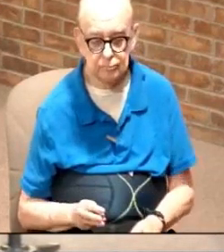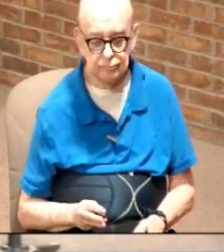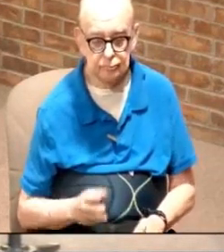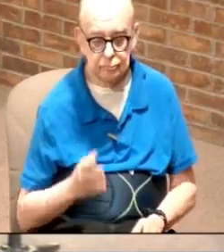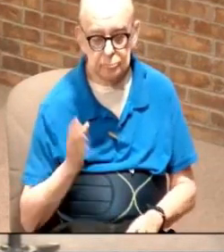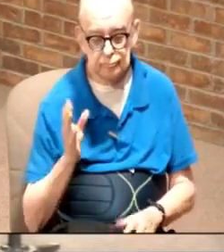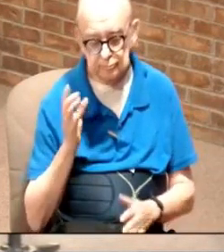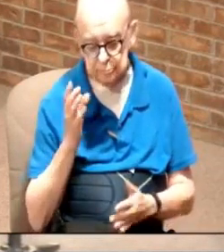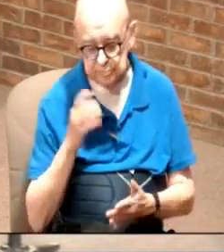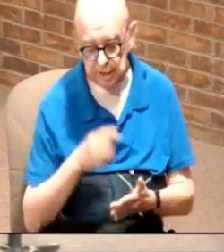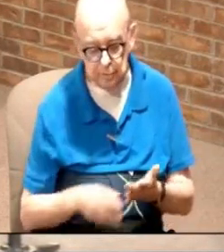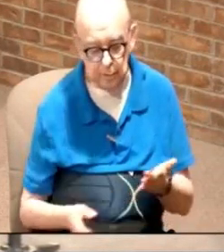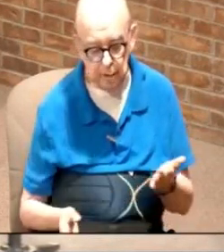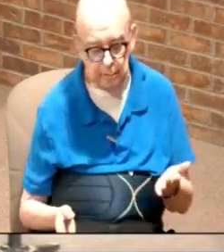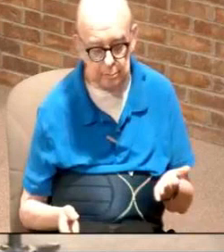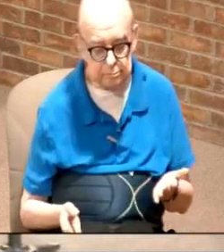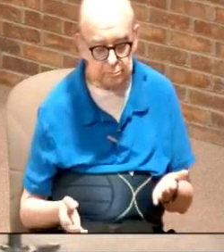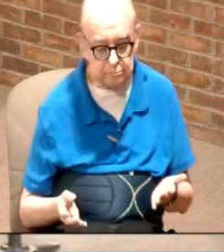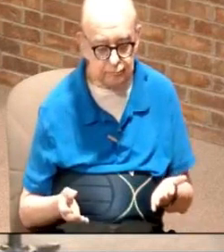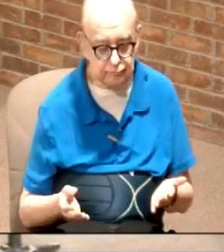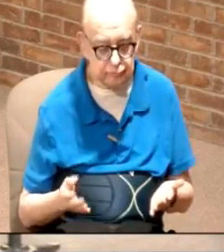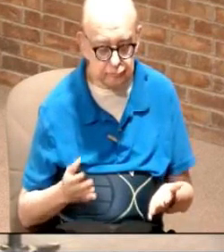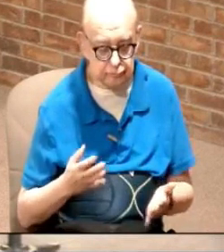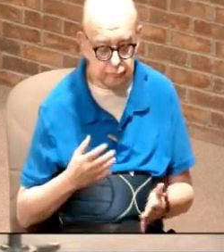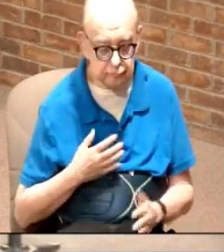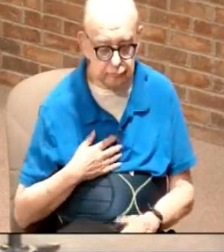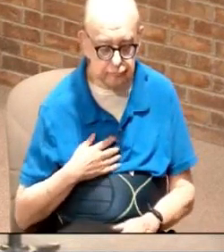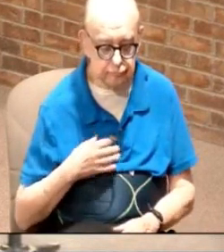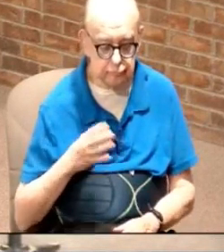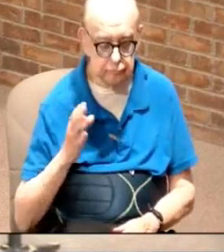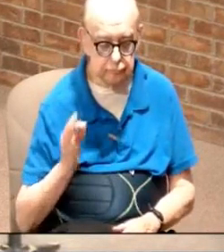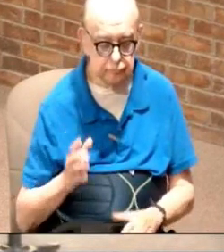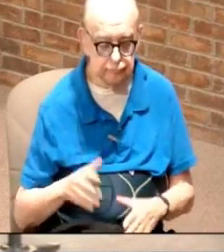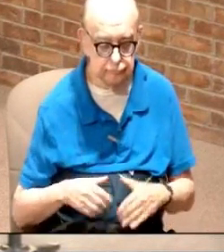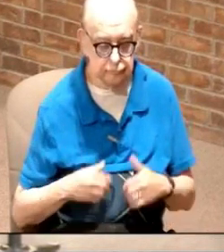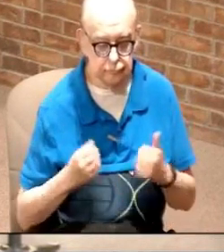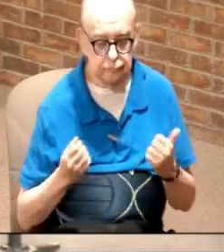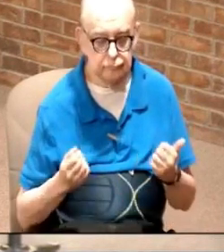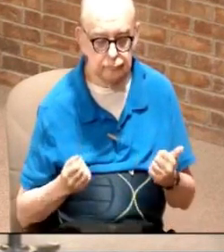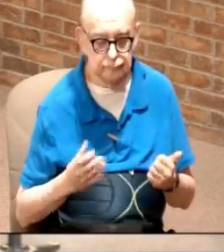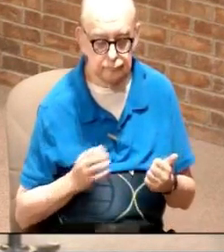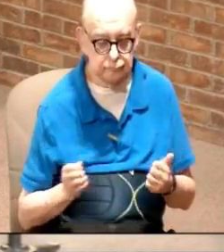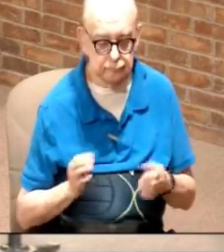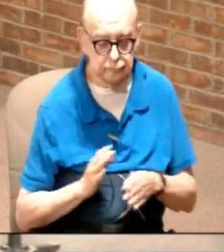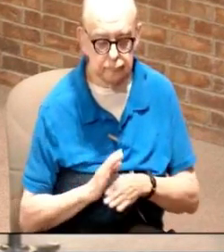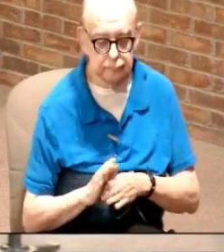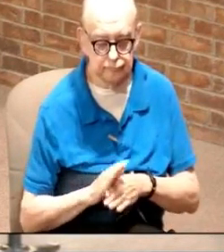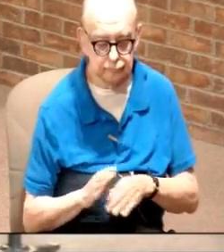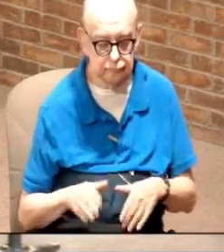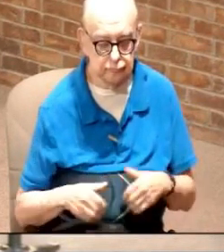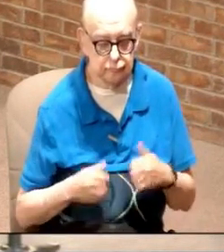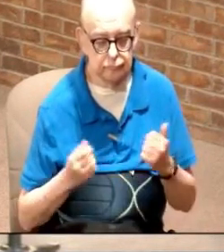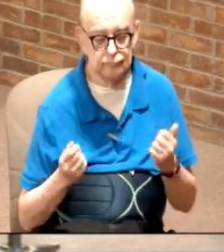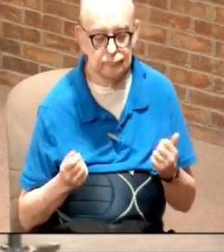and guess what my pastorial life and my business life